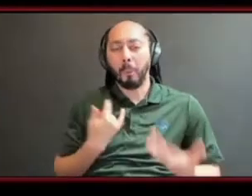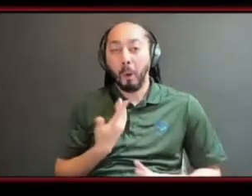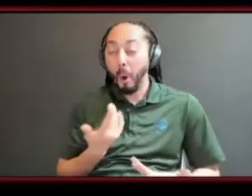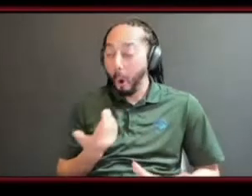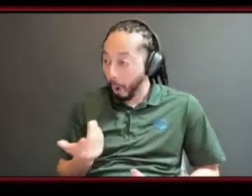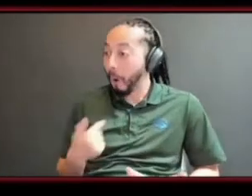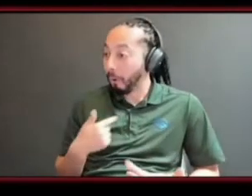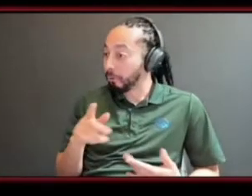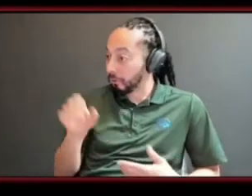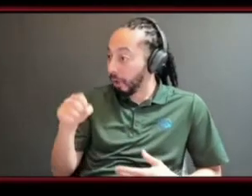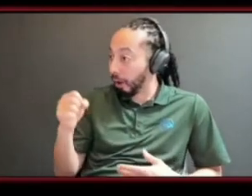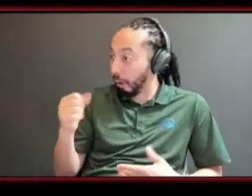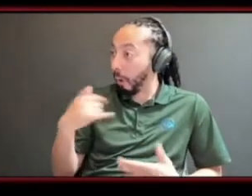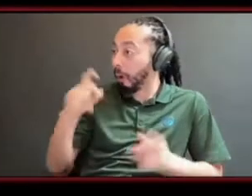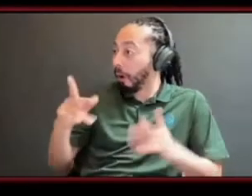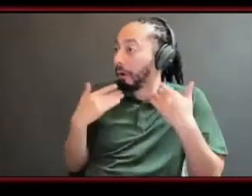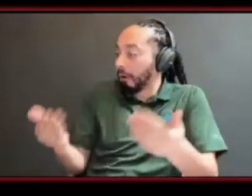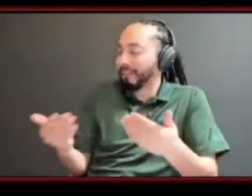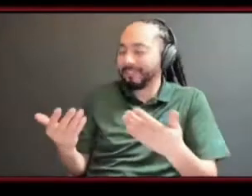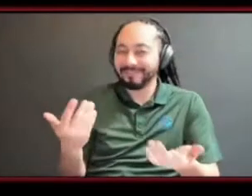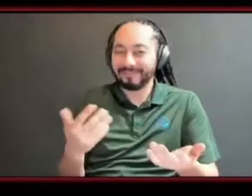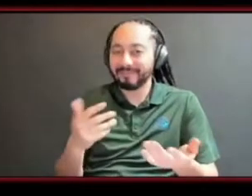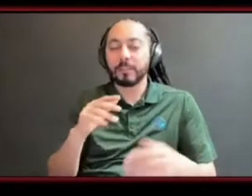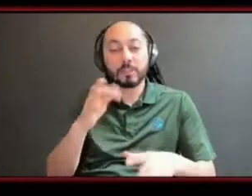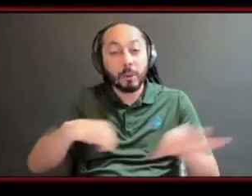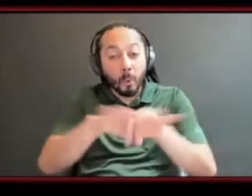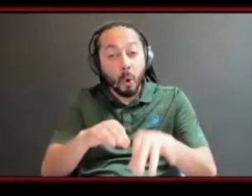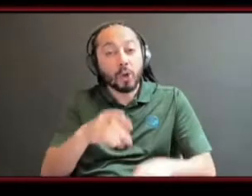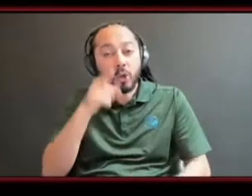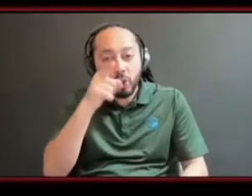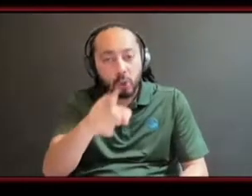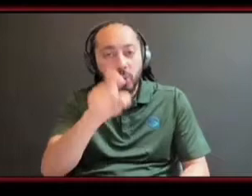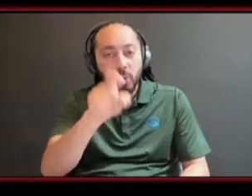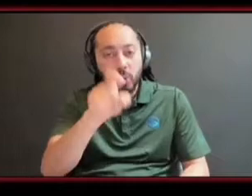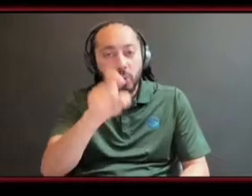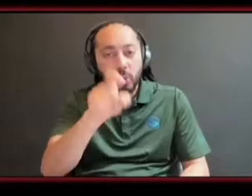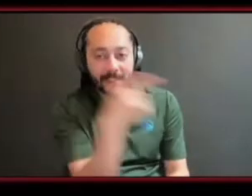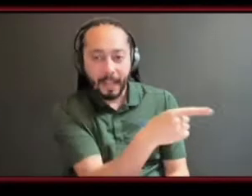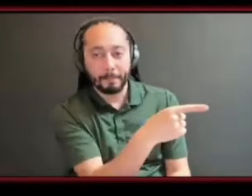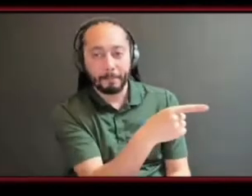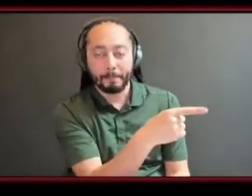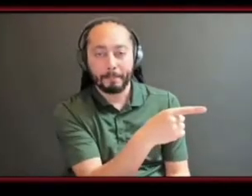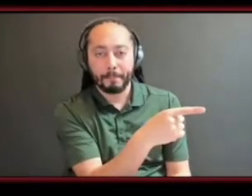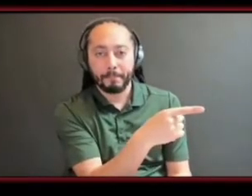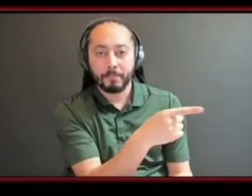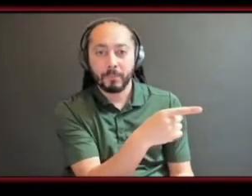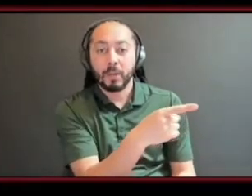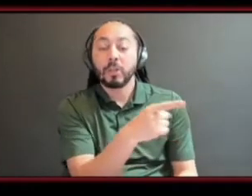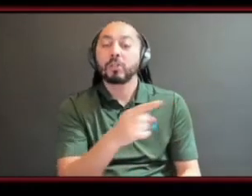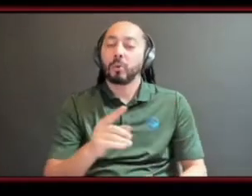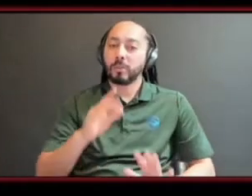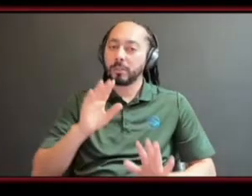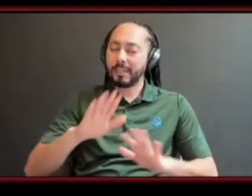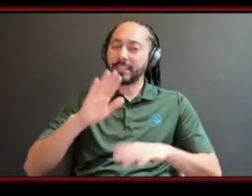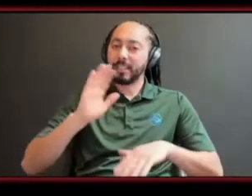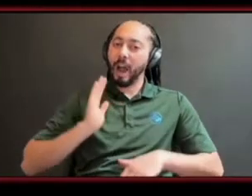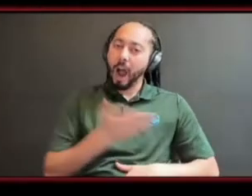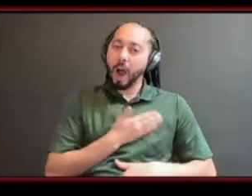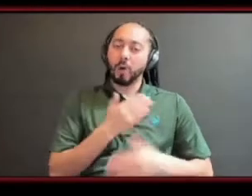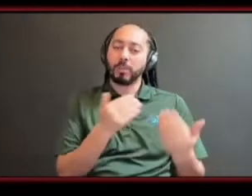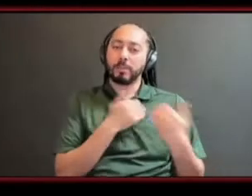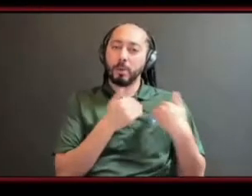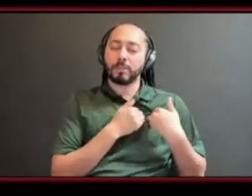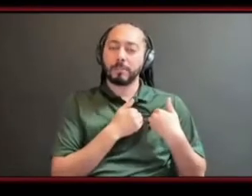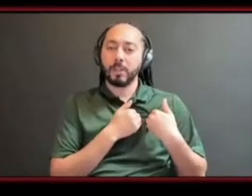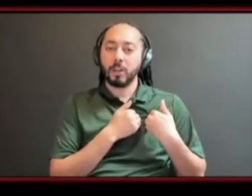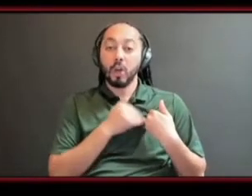if you can't convince them then it's on you it's like it's on me it's on us so like i feel like um selling our dreams selling